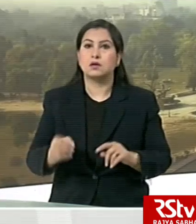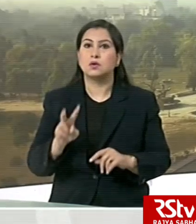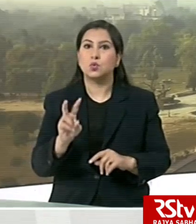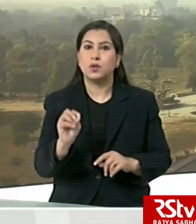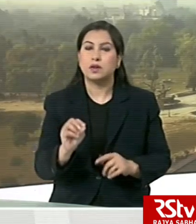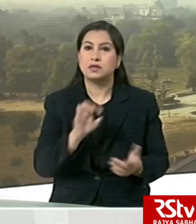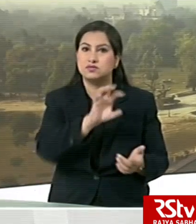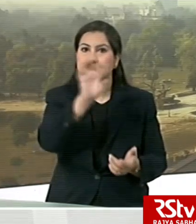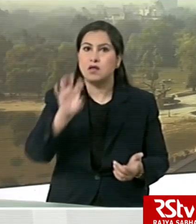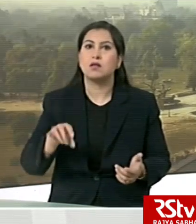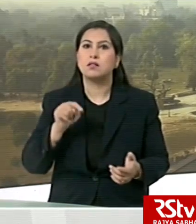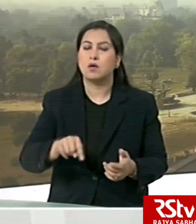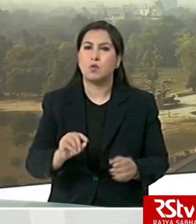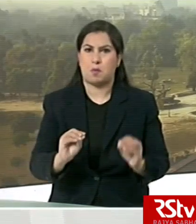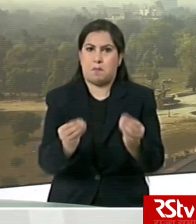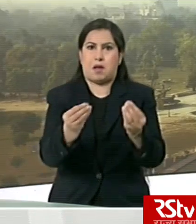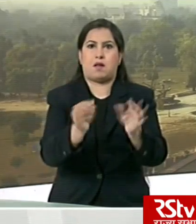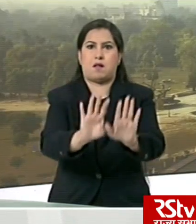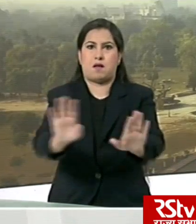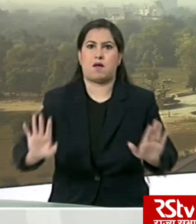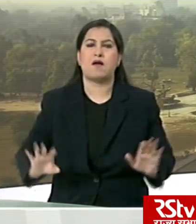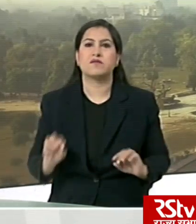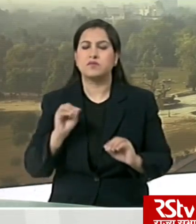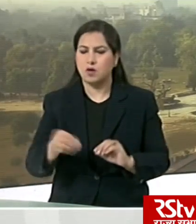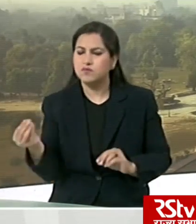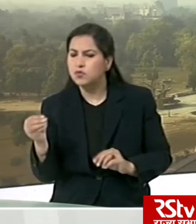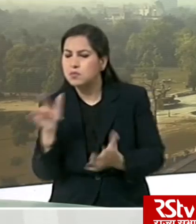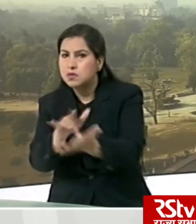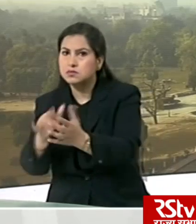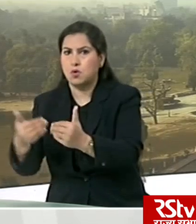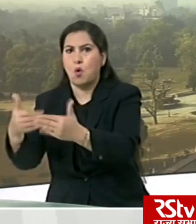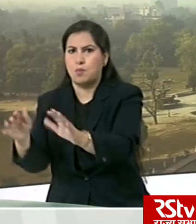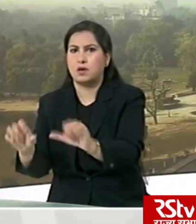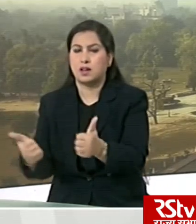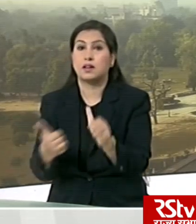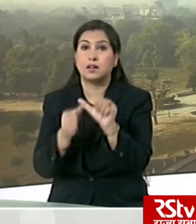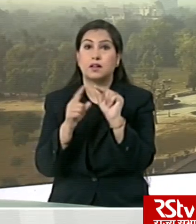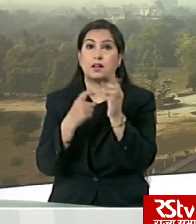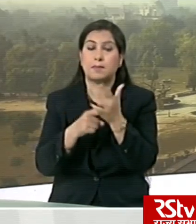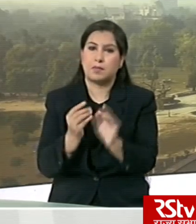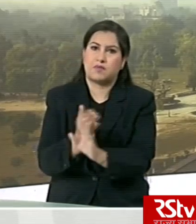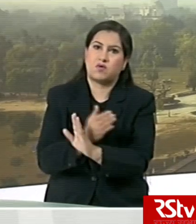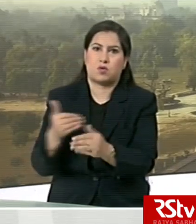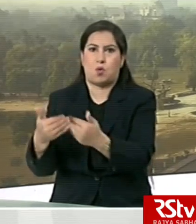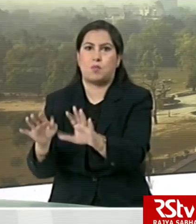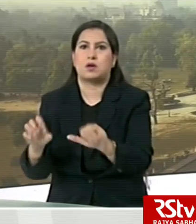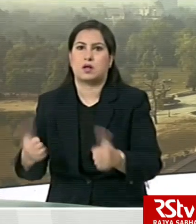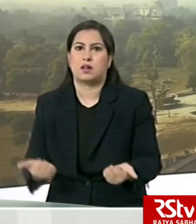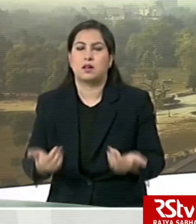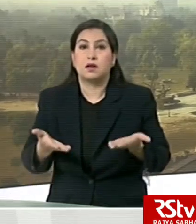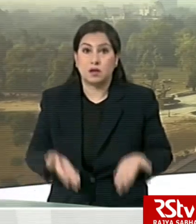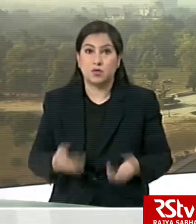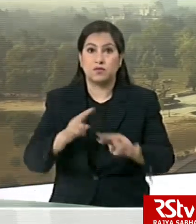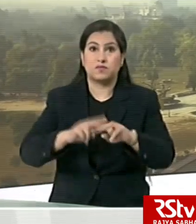20 states were in extremely good shape and some could reopen even before the end of April when the current federal